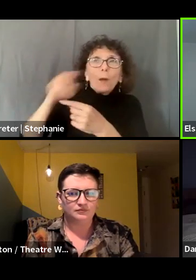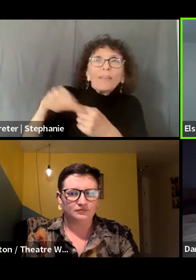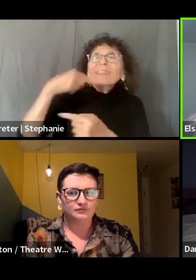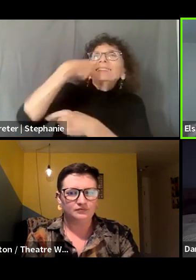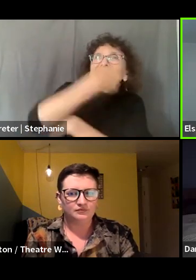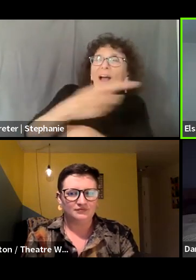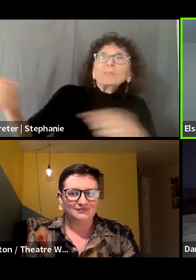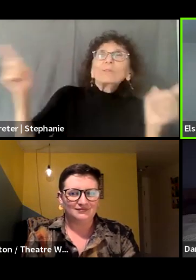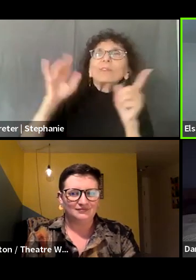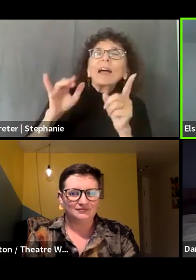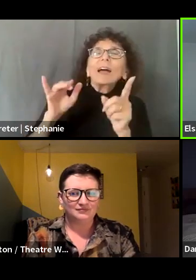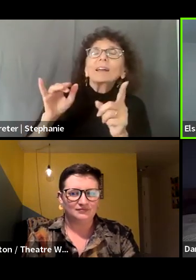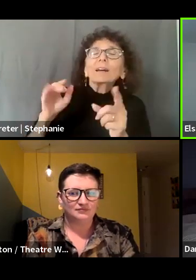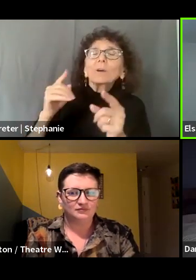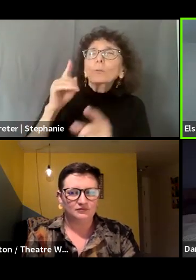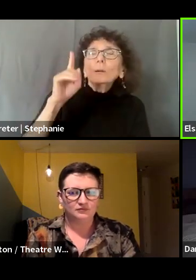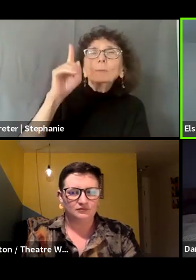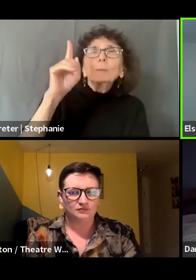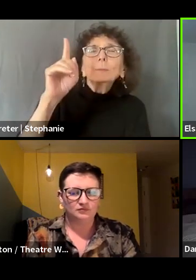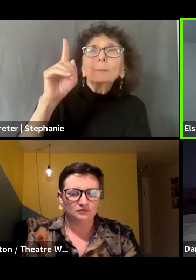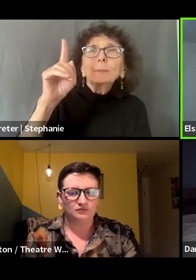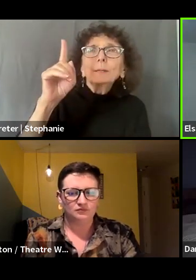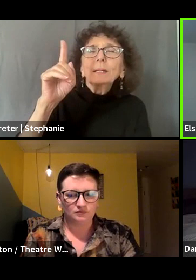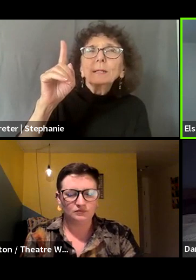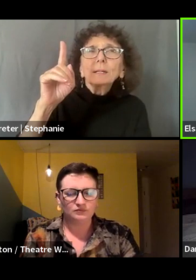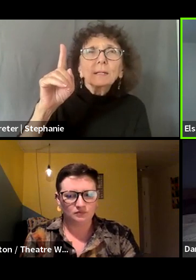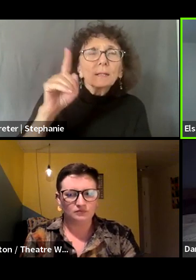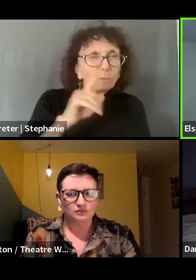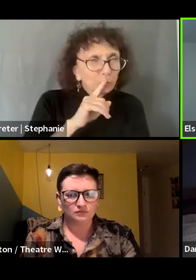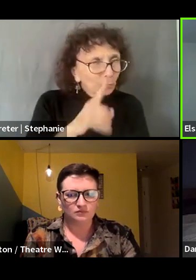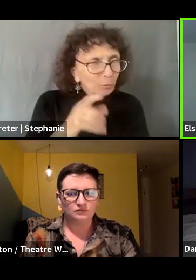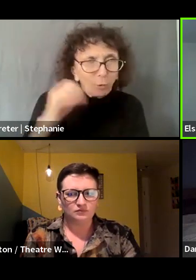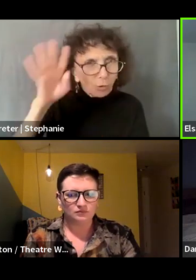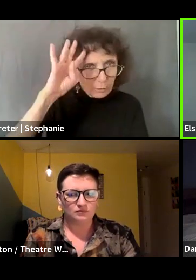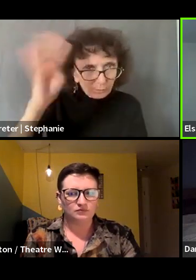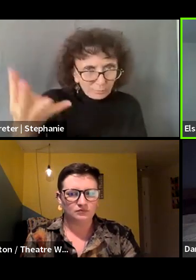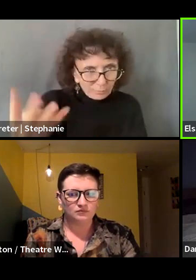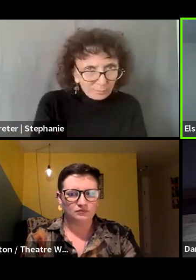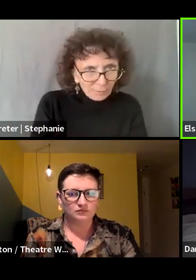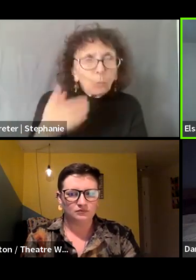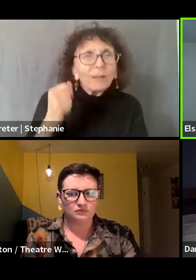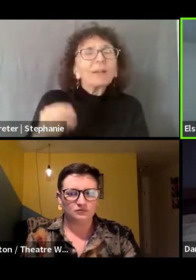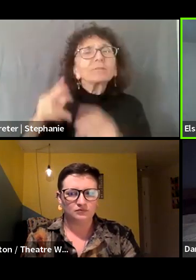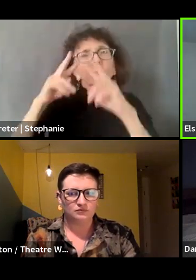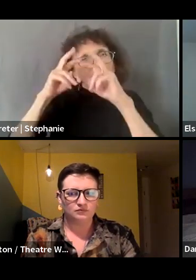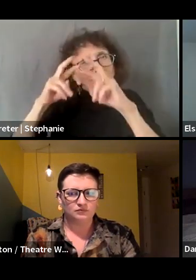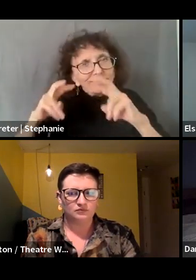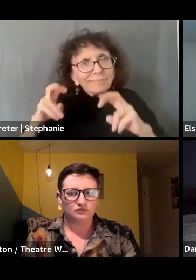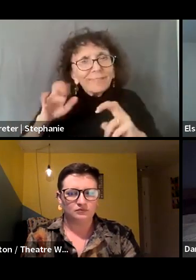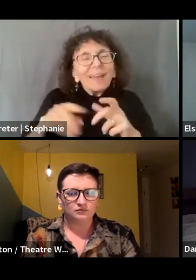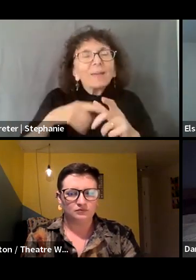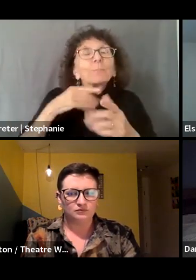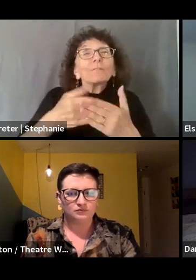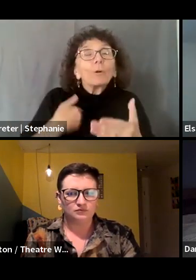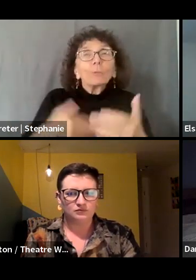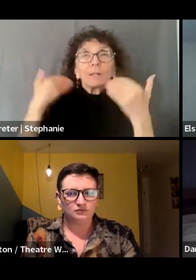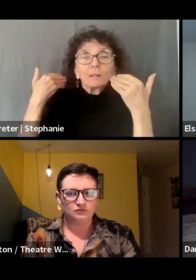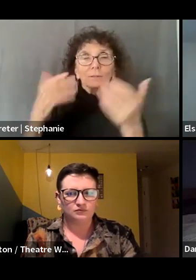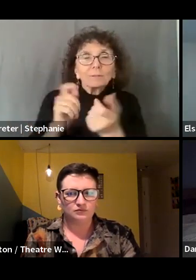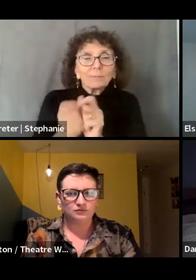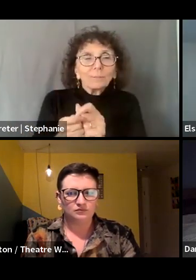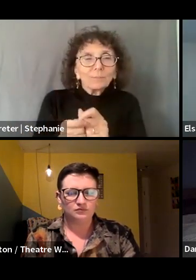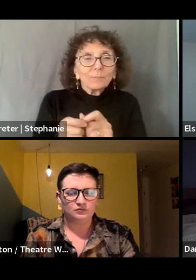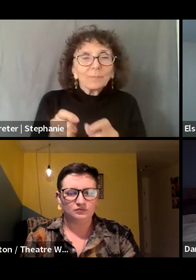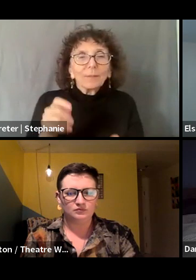the story before you tell it to somebody else is really important to making all this change. And I think the guilt